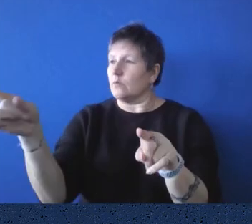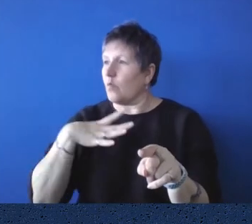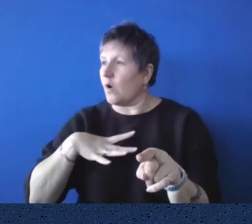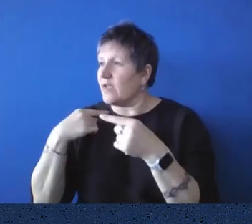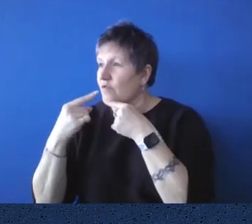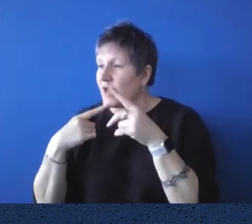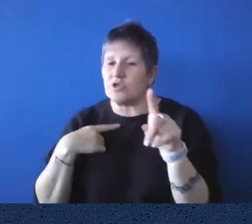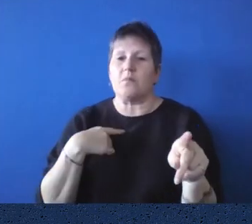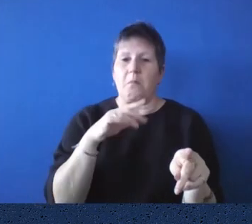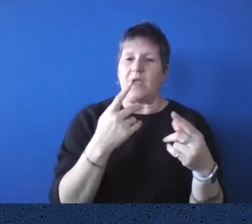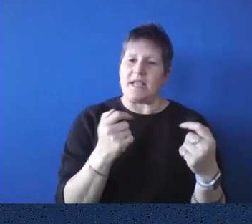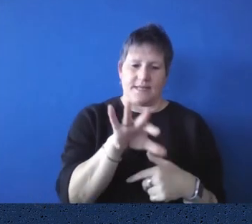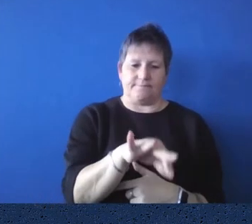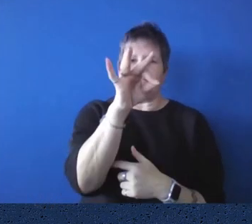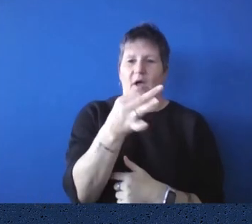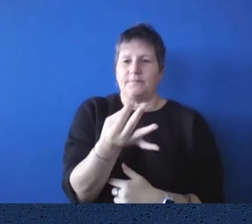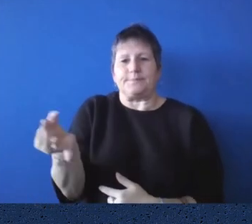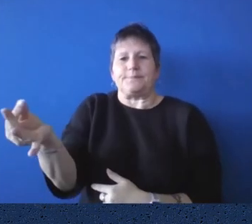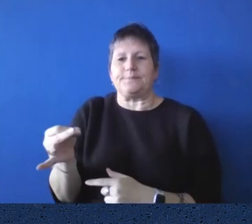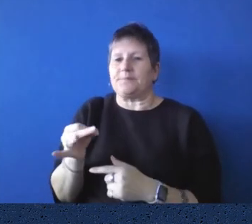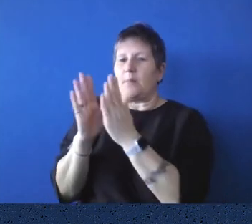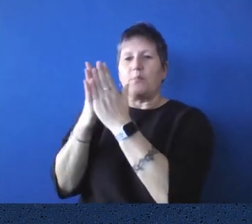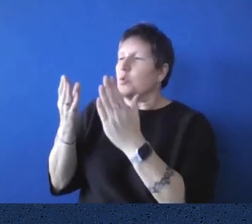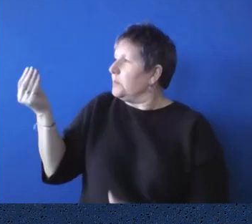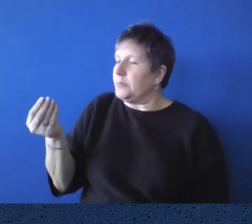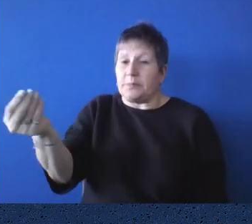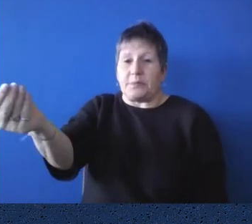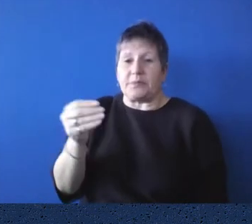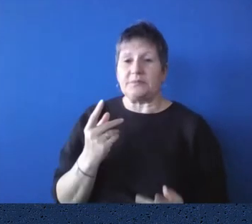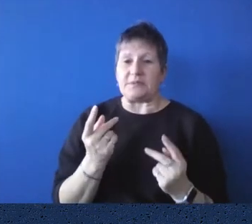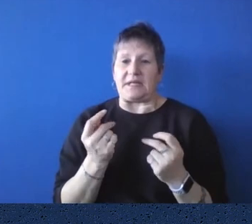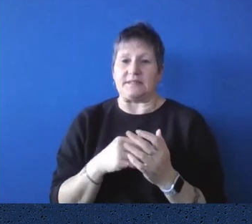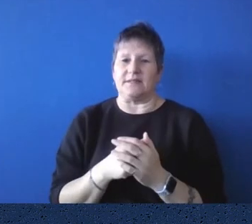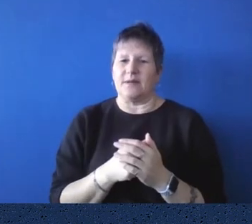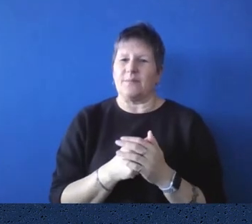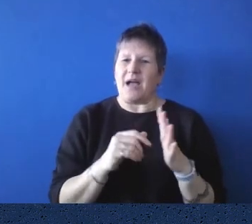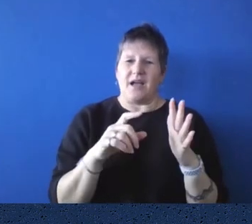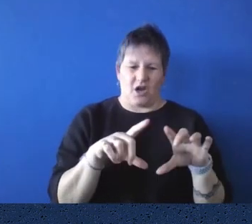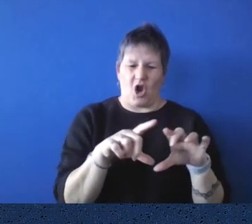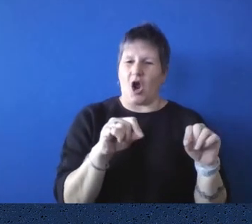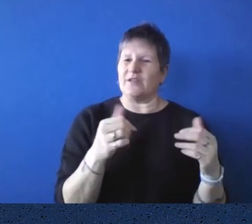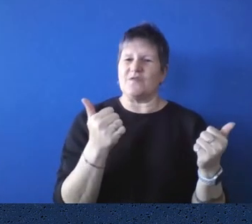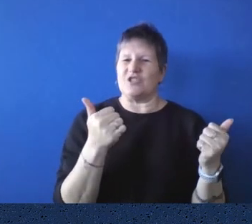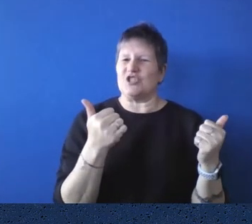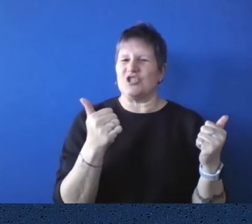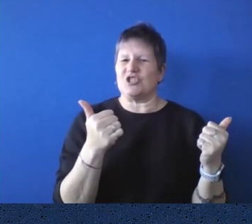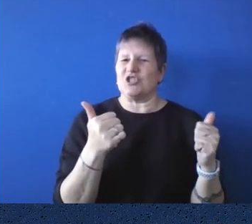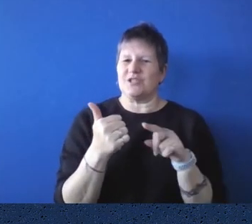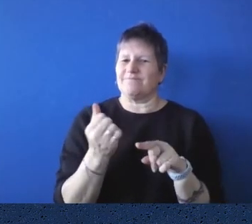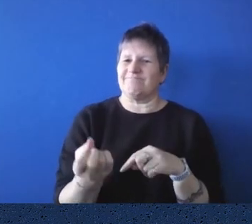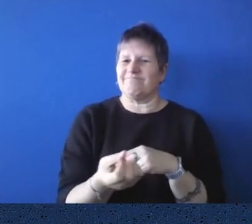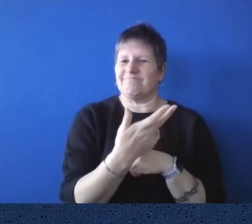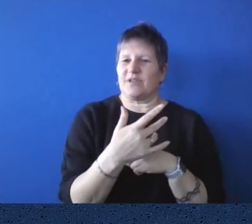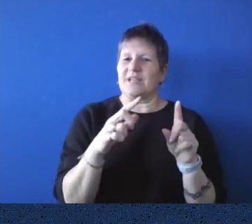I'll continue. Uh, of course, all of those cards have been digitized. That information, author, title,